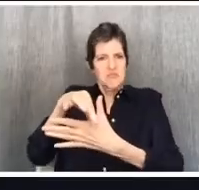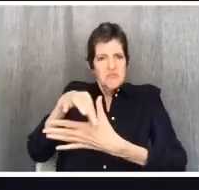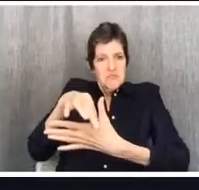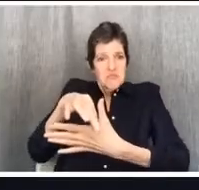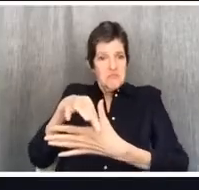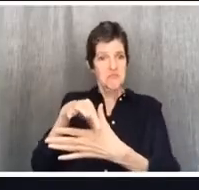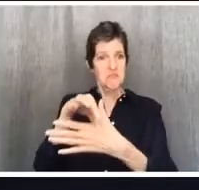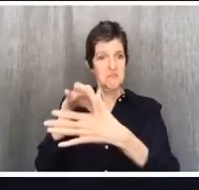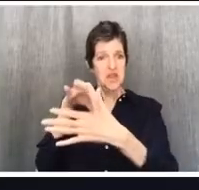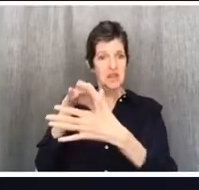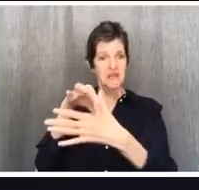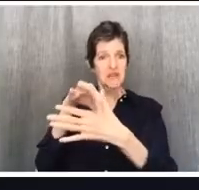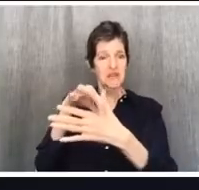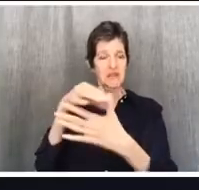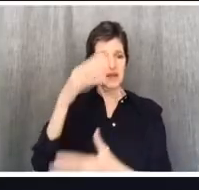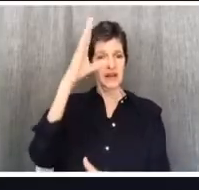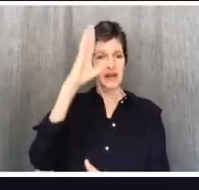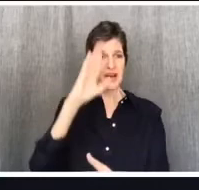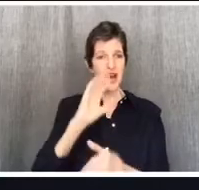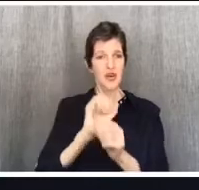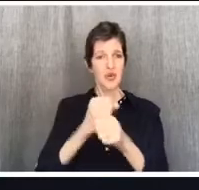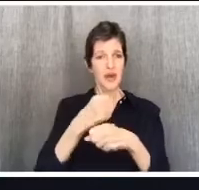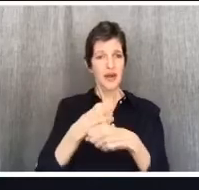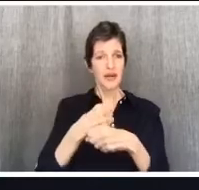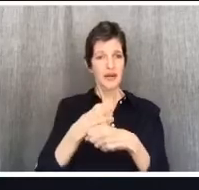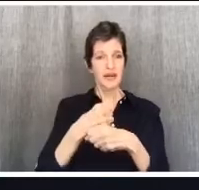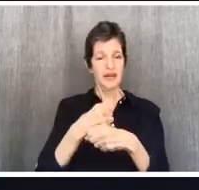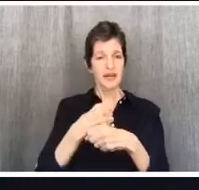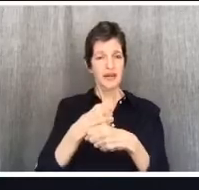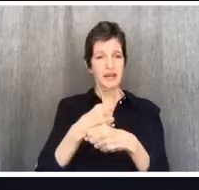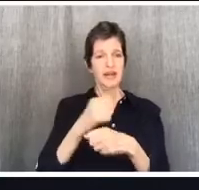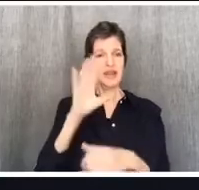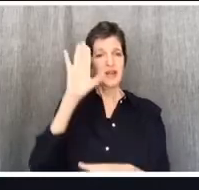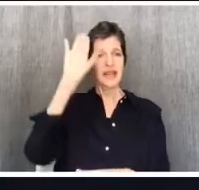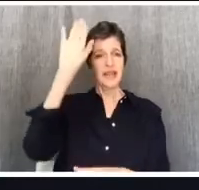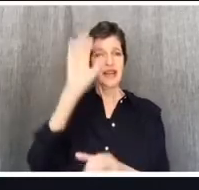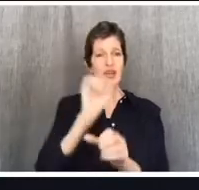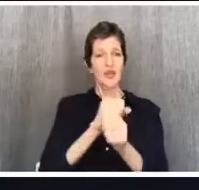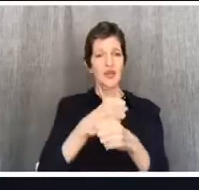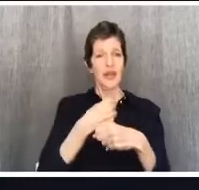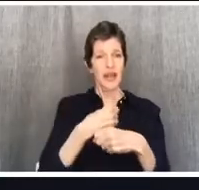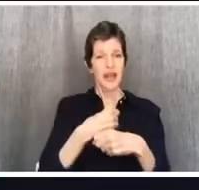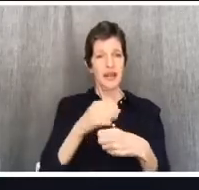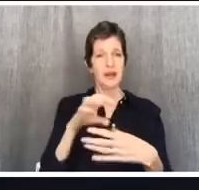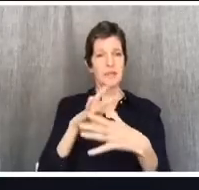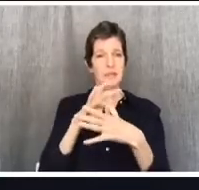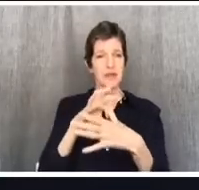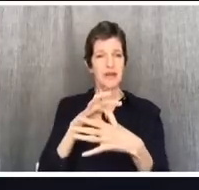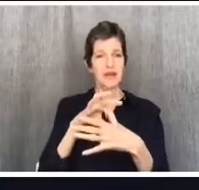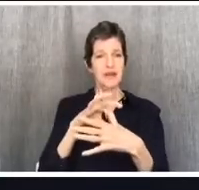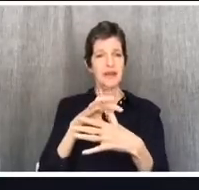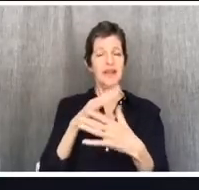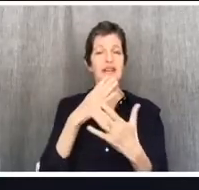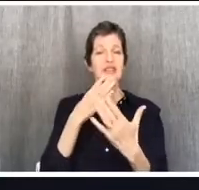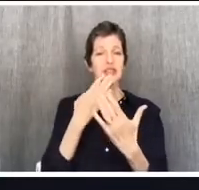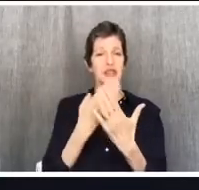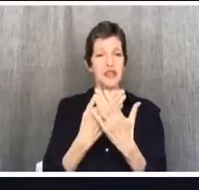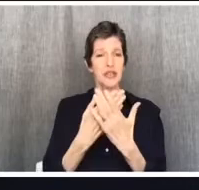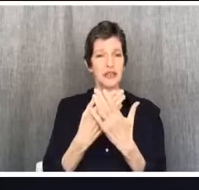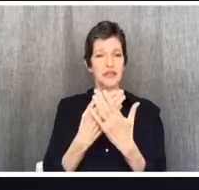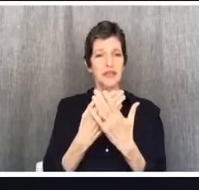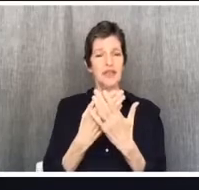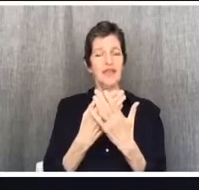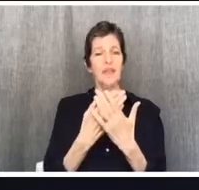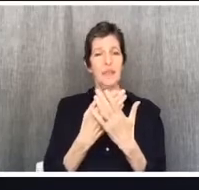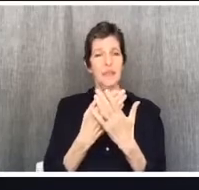God's creation is good. And Christians are not called to only one small sliver of